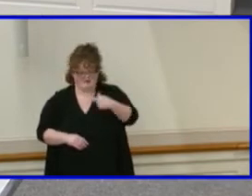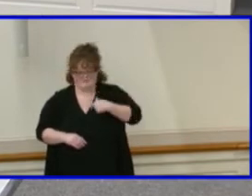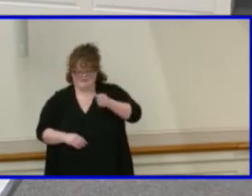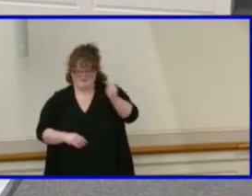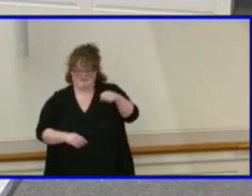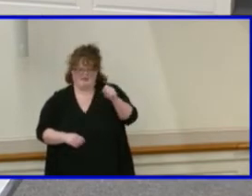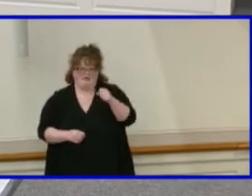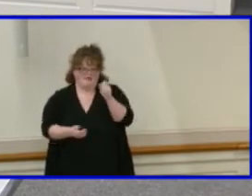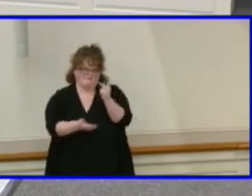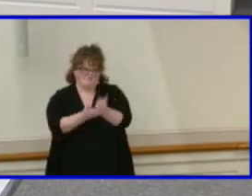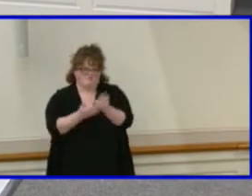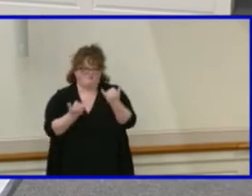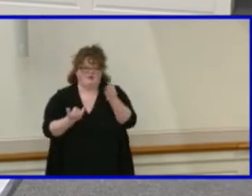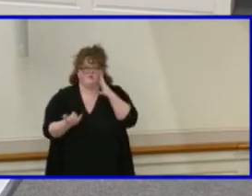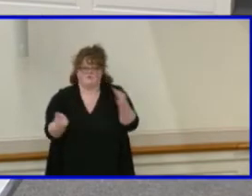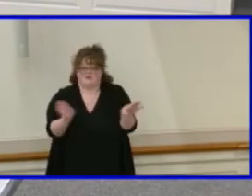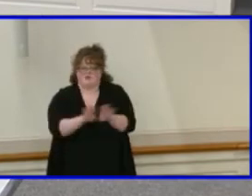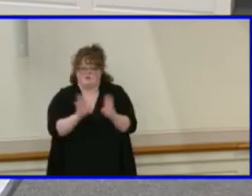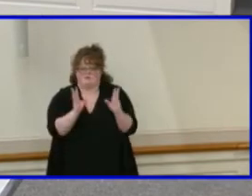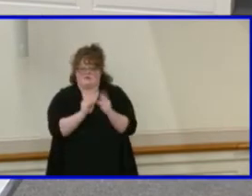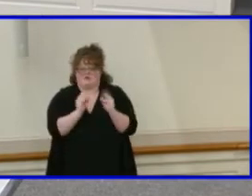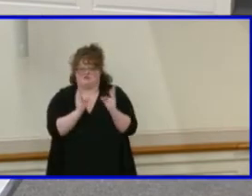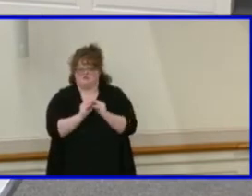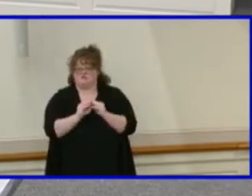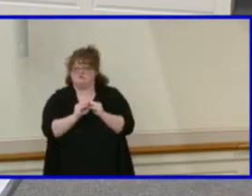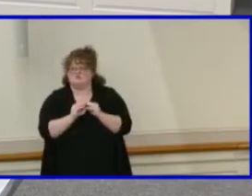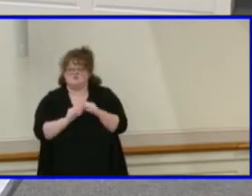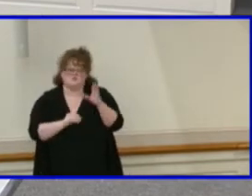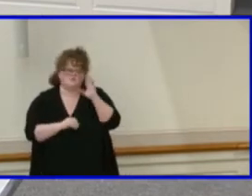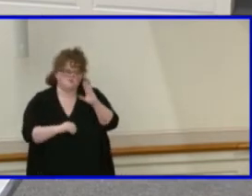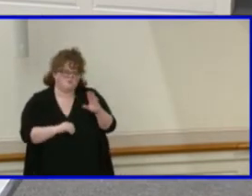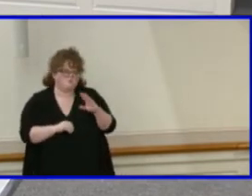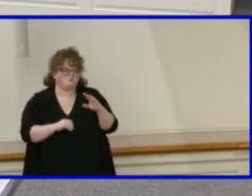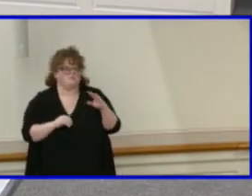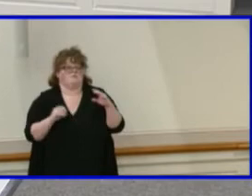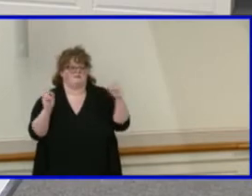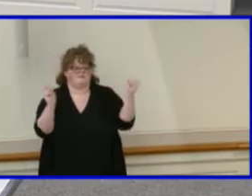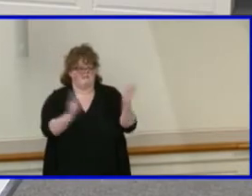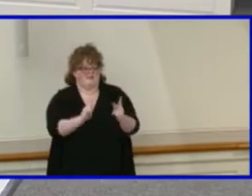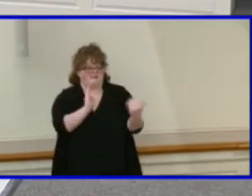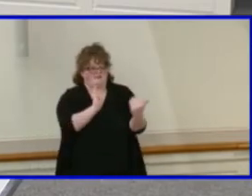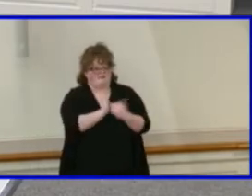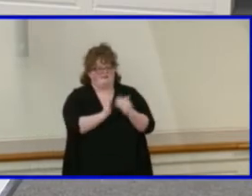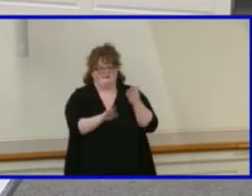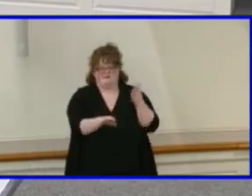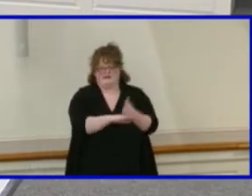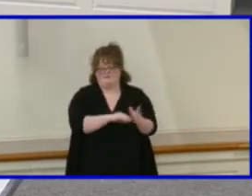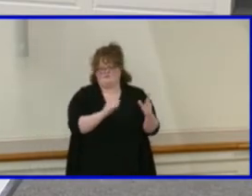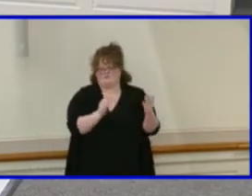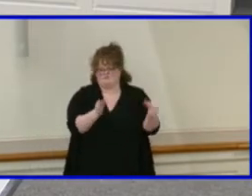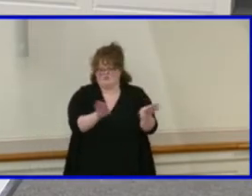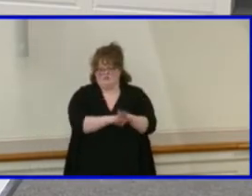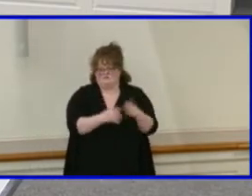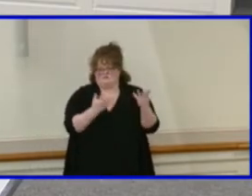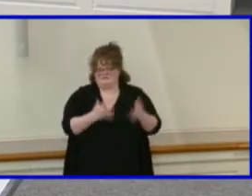ayes have it. We will now go into closed session. We will reconvene the work session at the conclusion of our closed session.